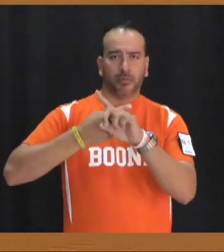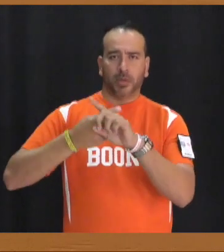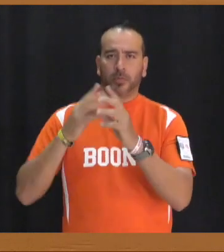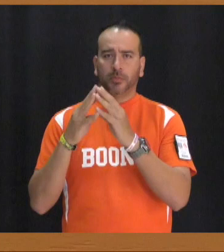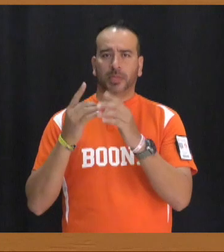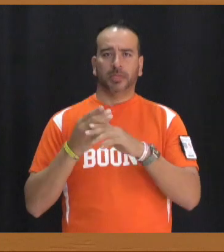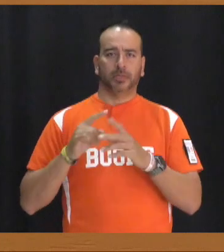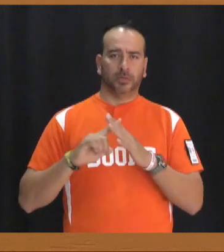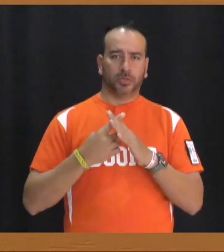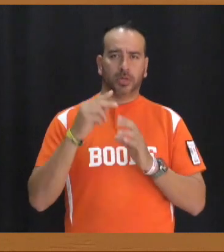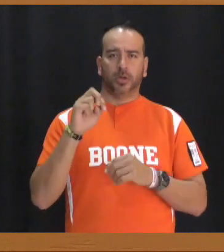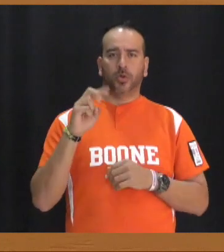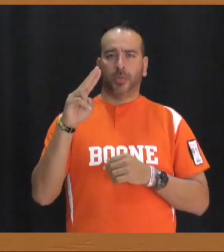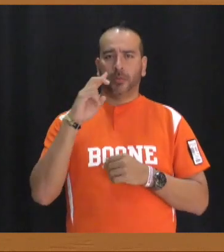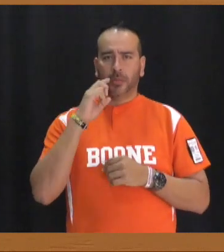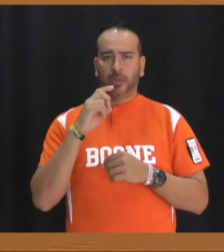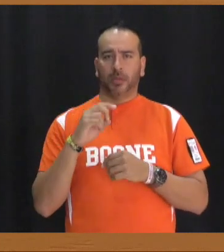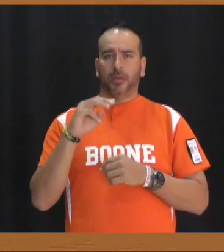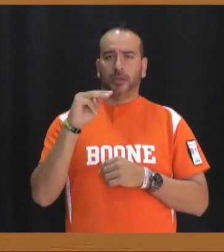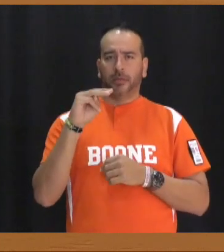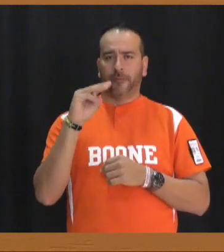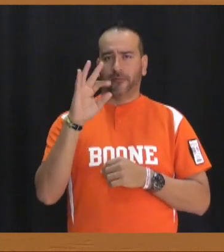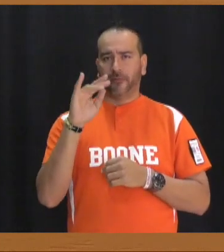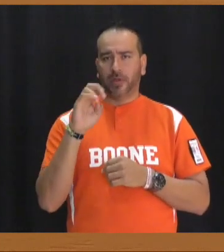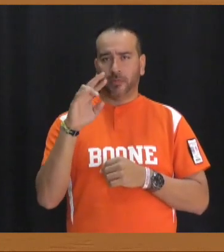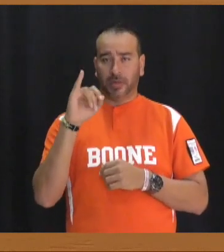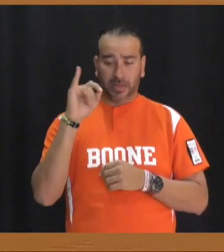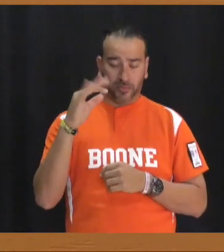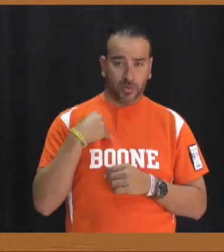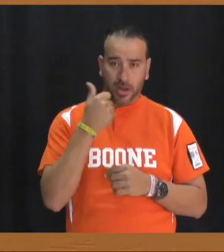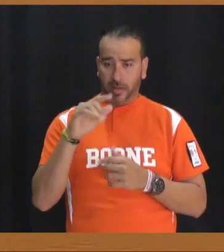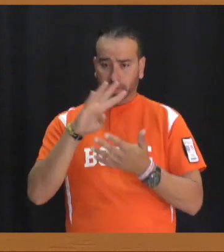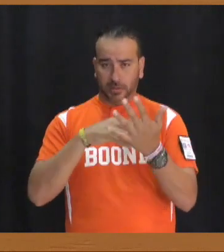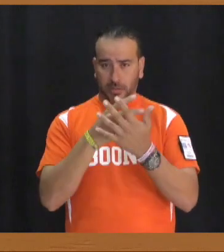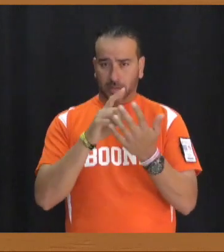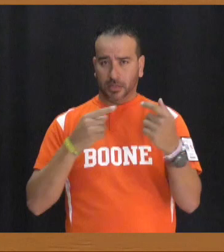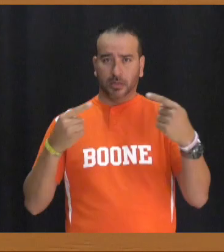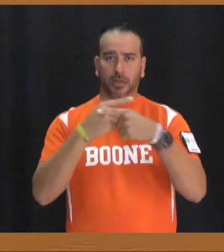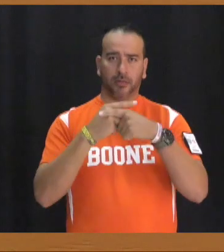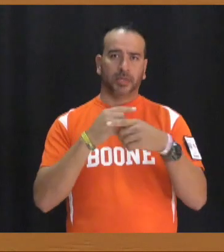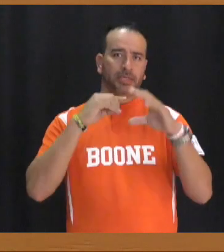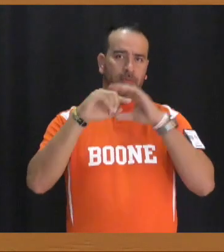starting November please email mrs. Faber if you have any schedule conflicts ASAP